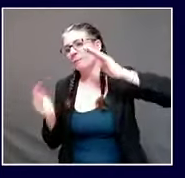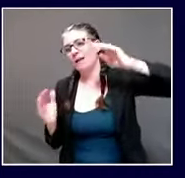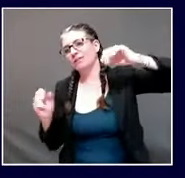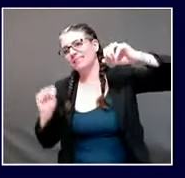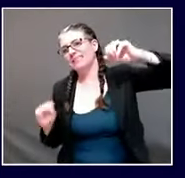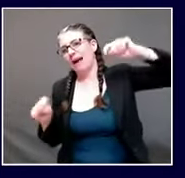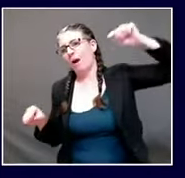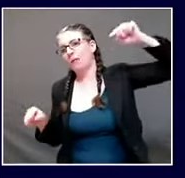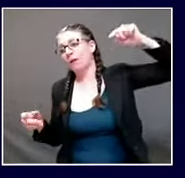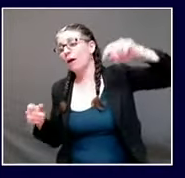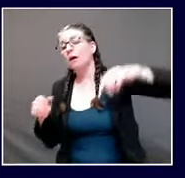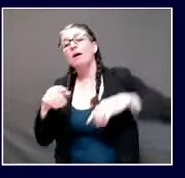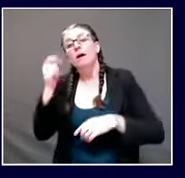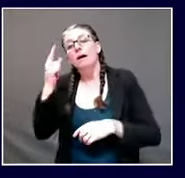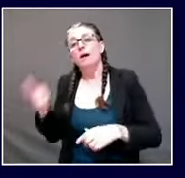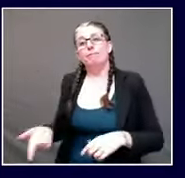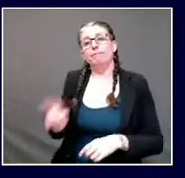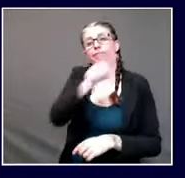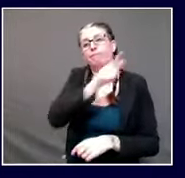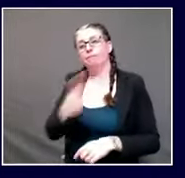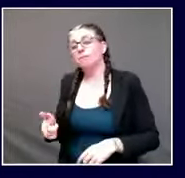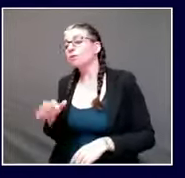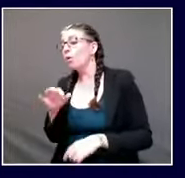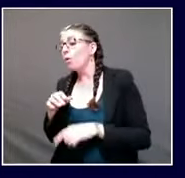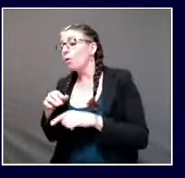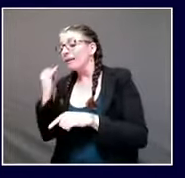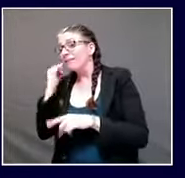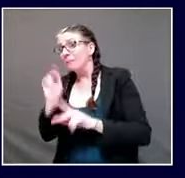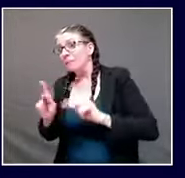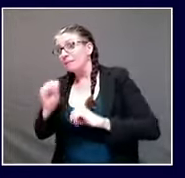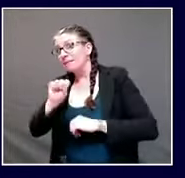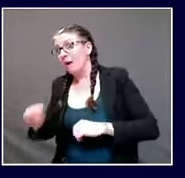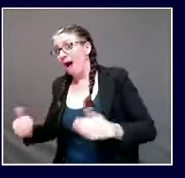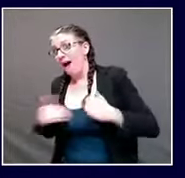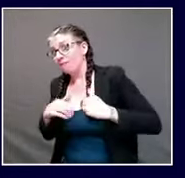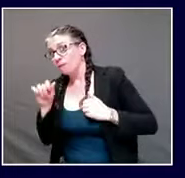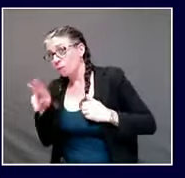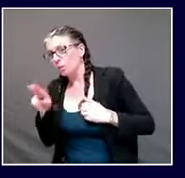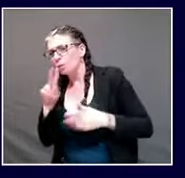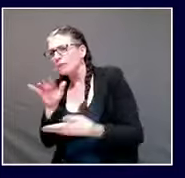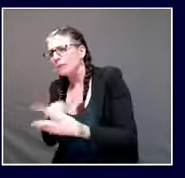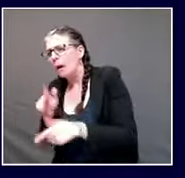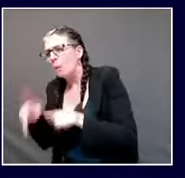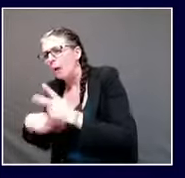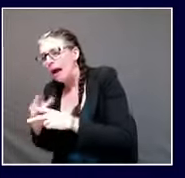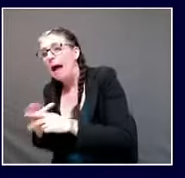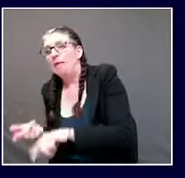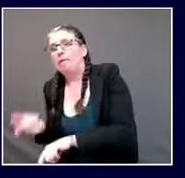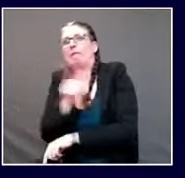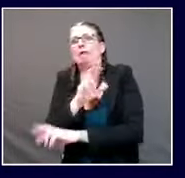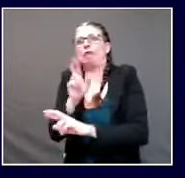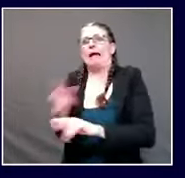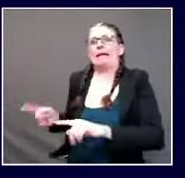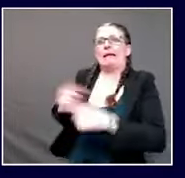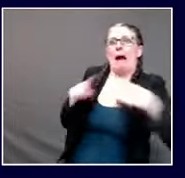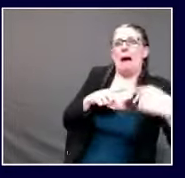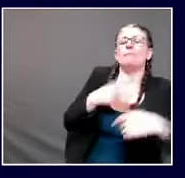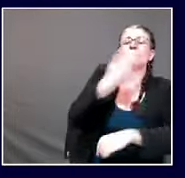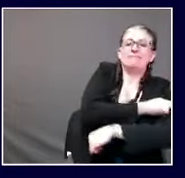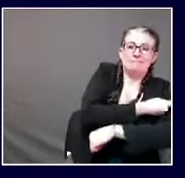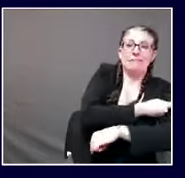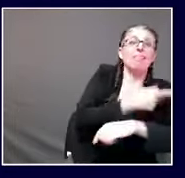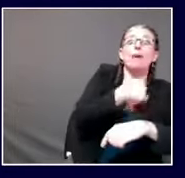has partly to do with changes but a lot to do with just what's circulating right now as it relates to the coronavirus